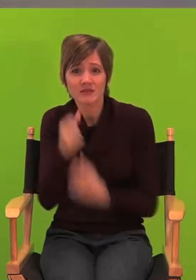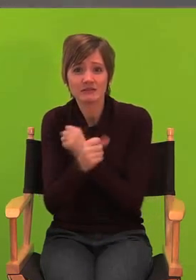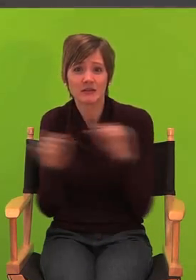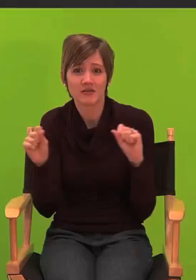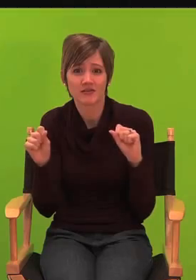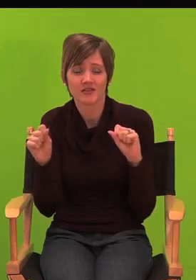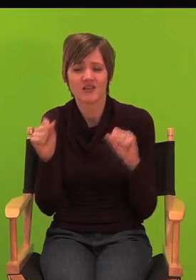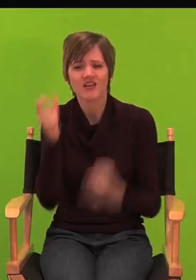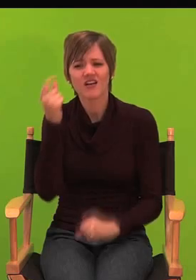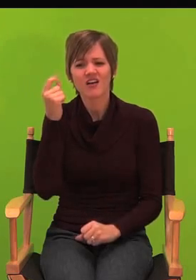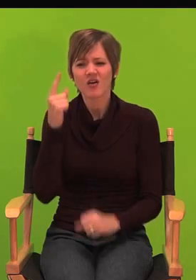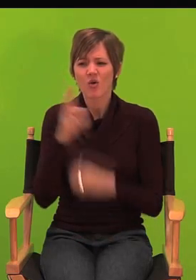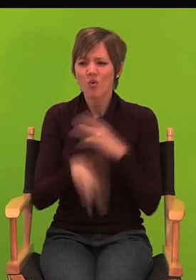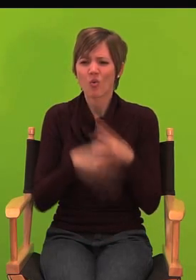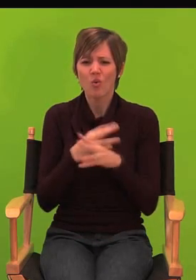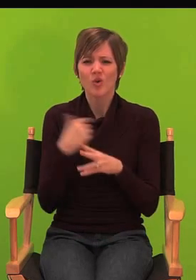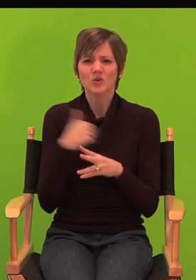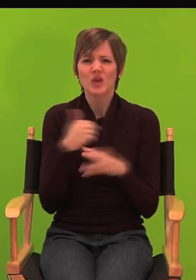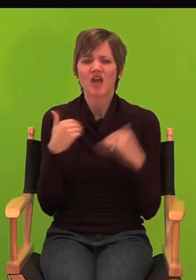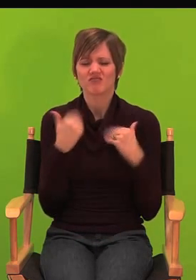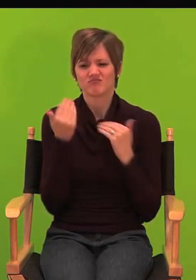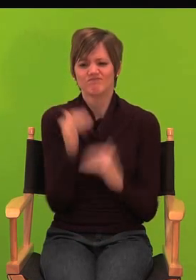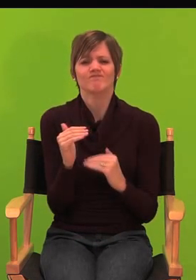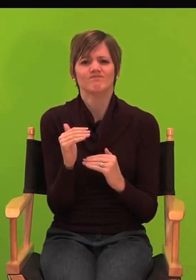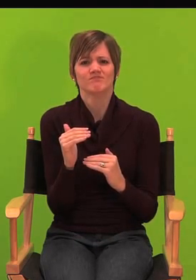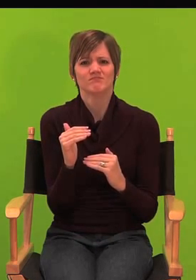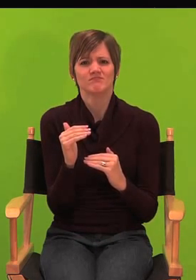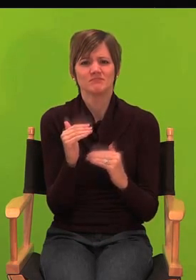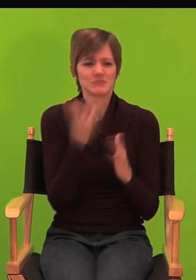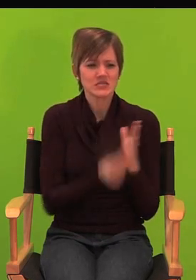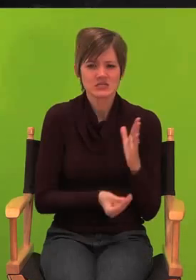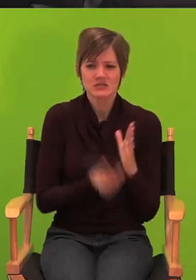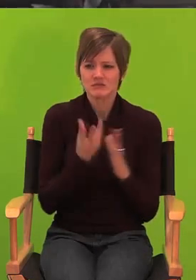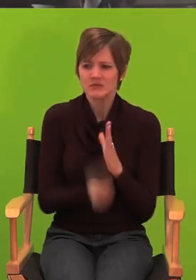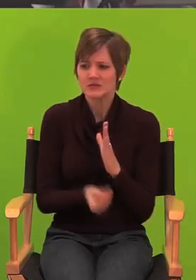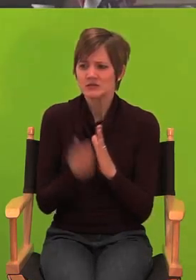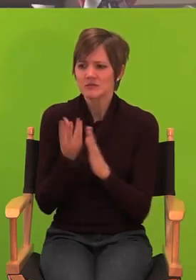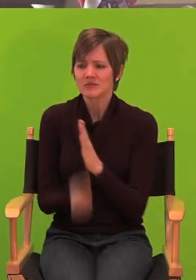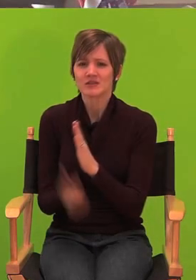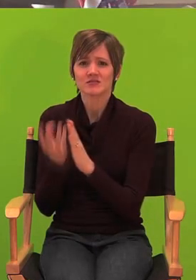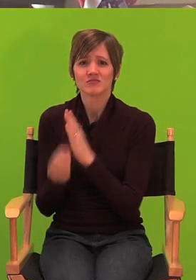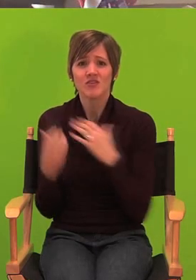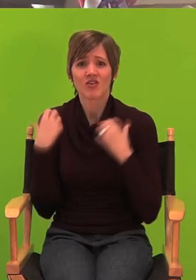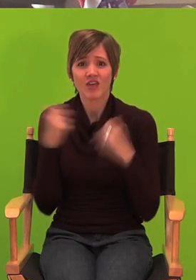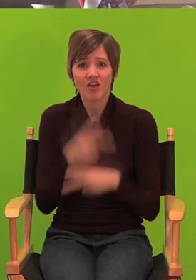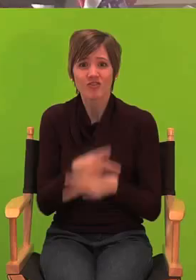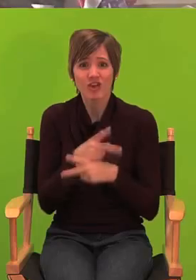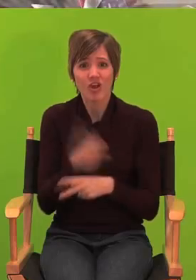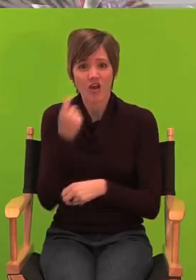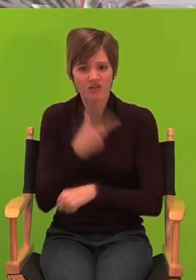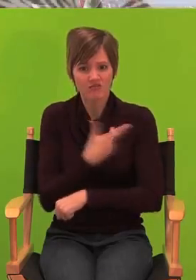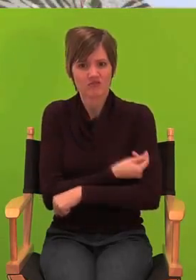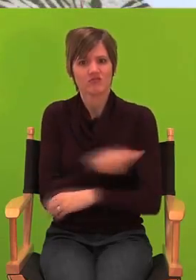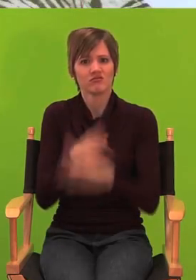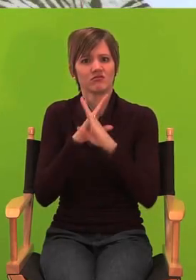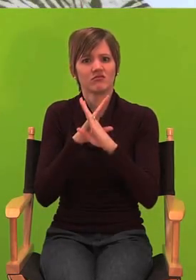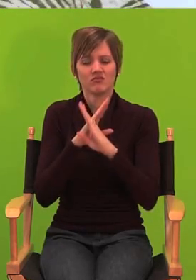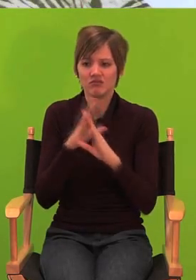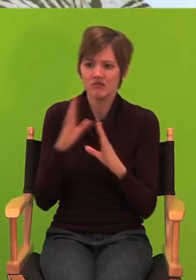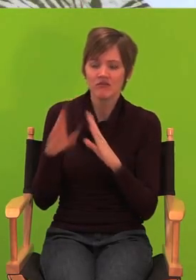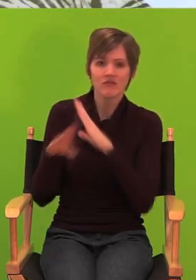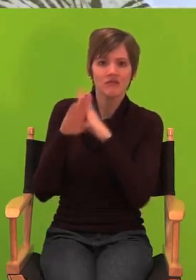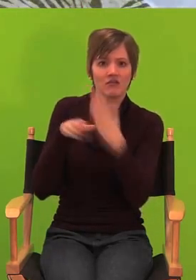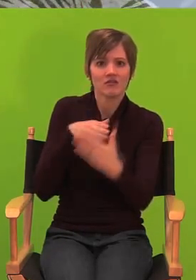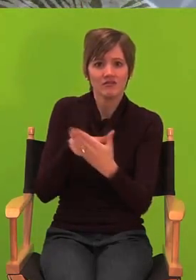We have too little. So much is missing. Lack of healthcare. Vaccinations against easily preventable diseases.